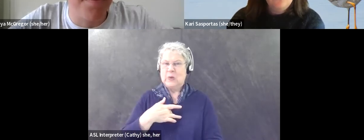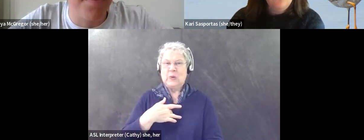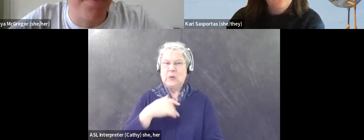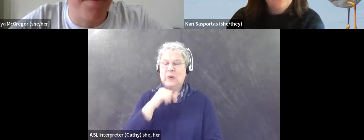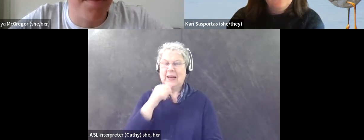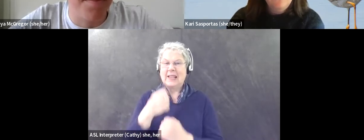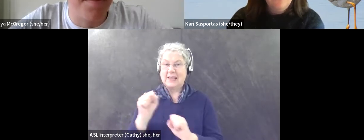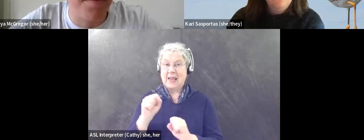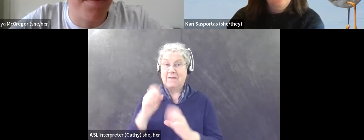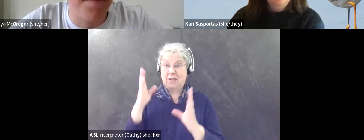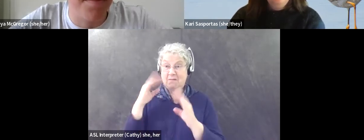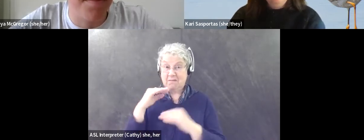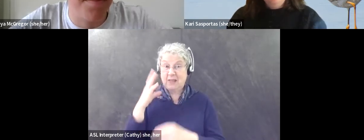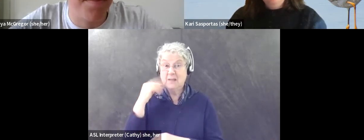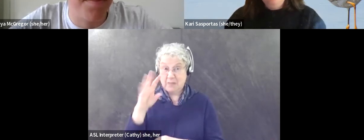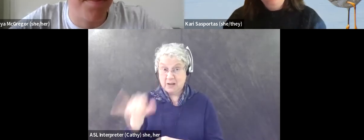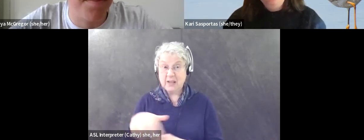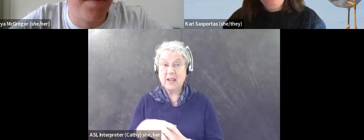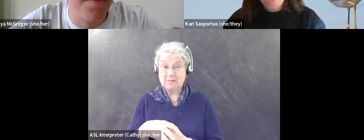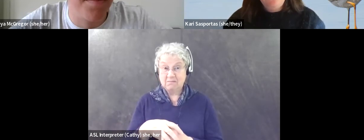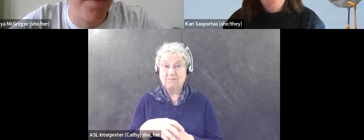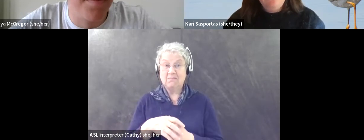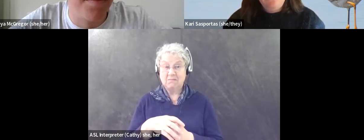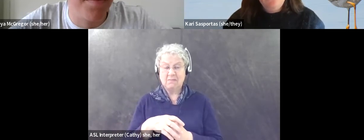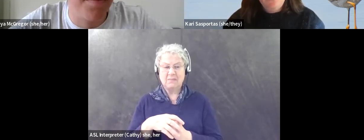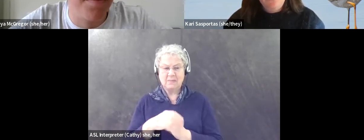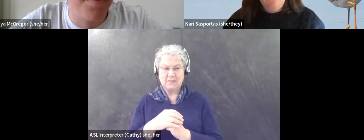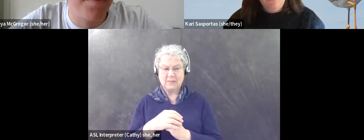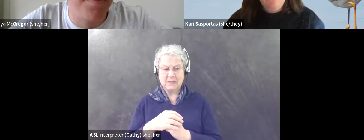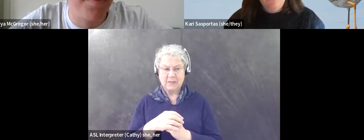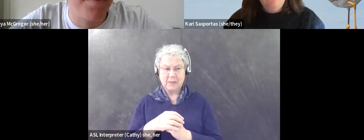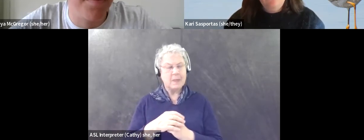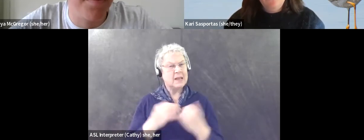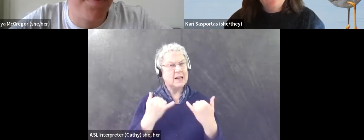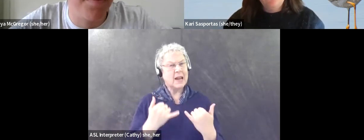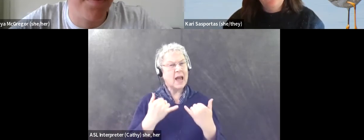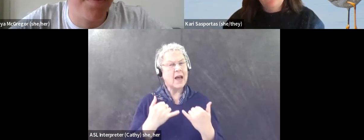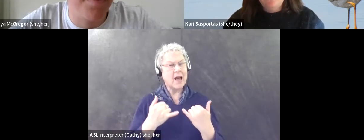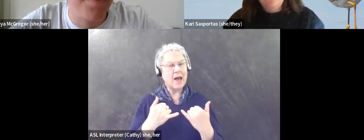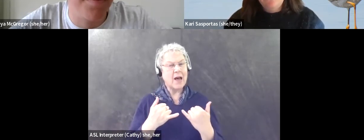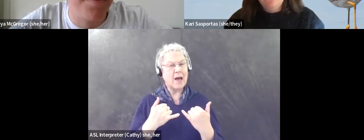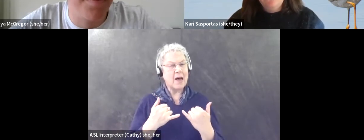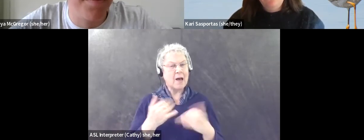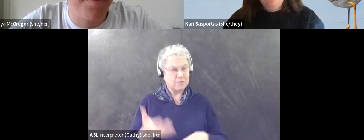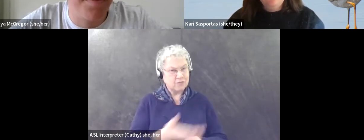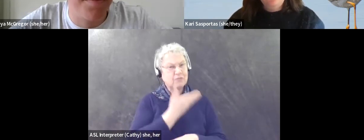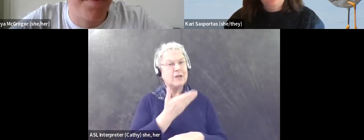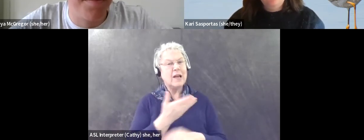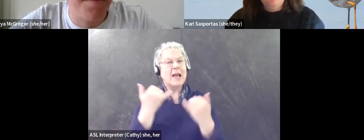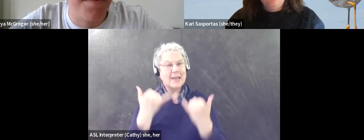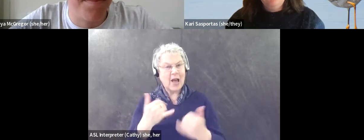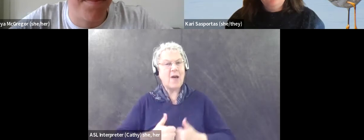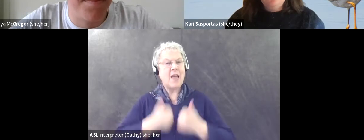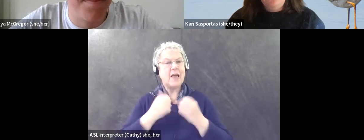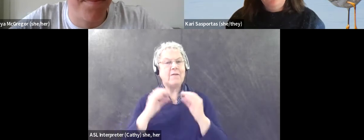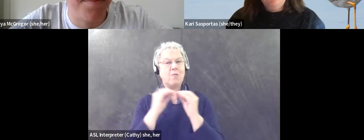ran into trouble because of that. Um, I think where I am now, I'm in much more of an urban area. There's more